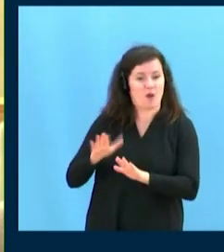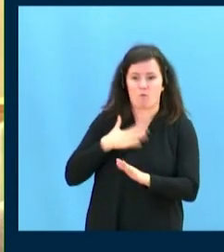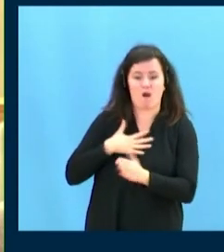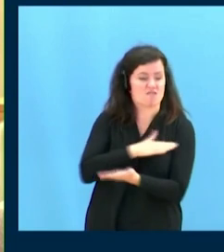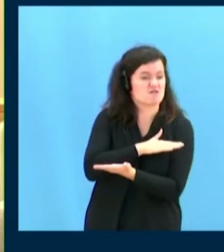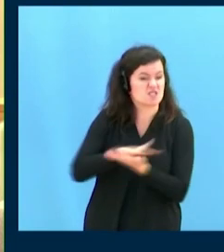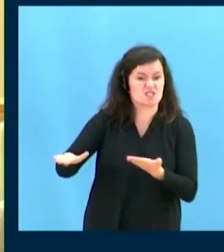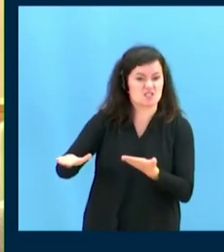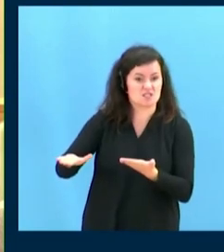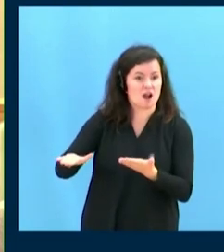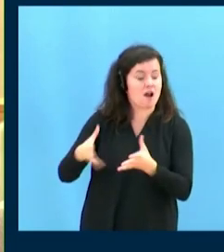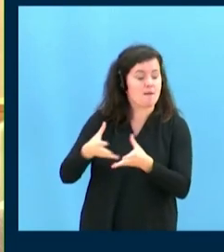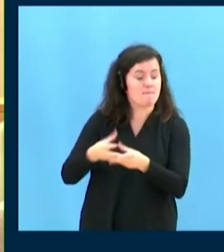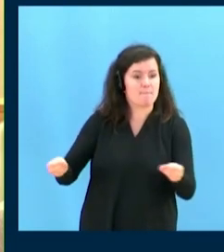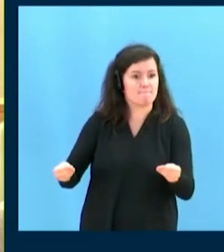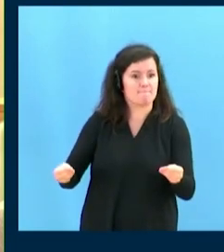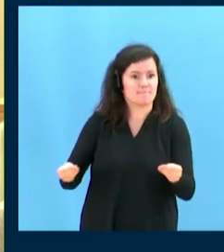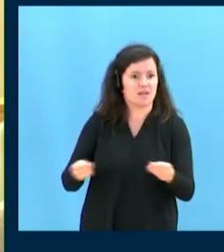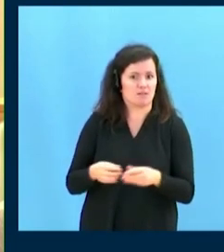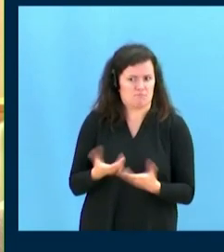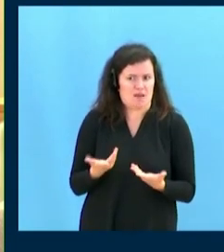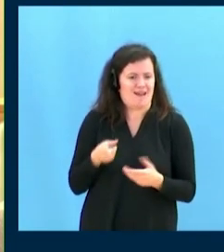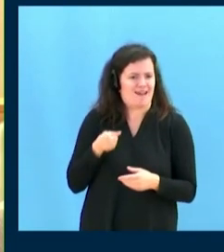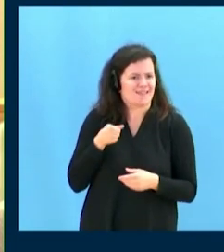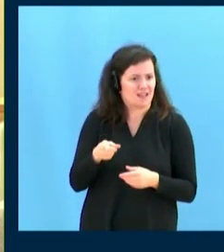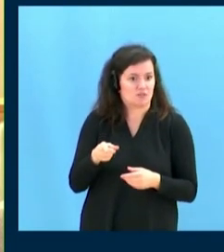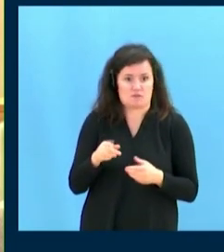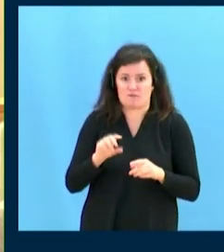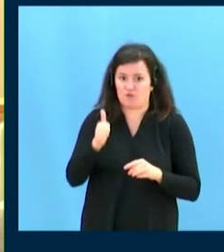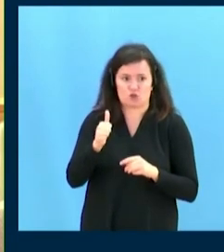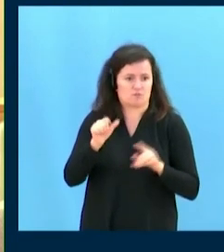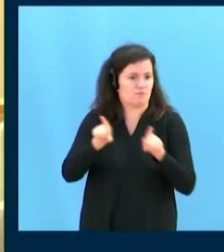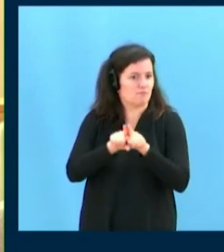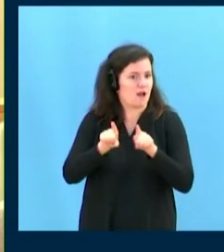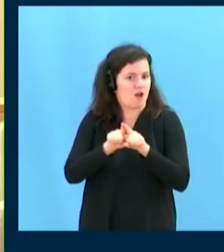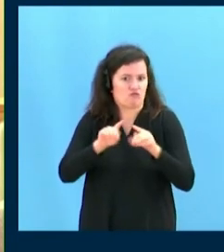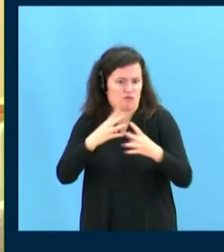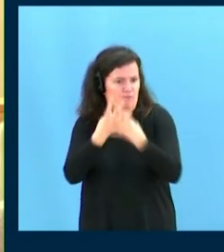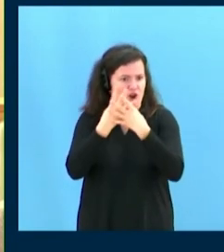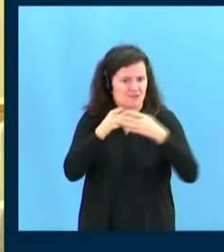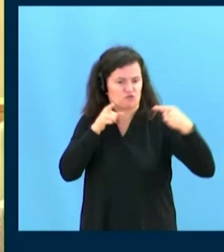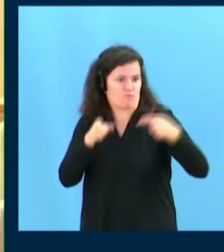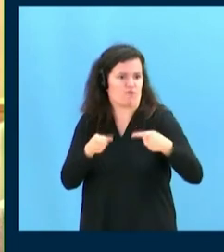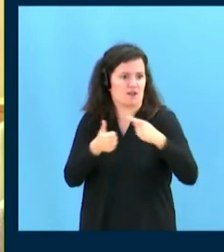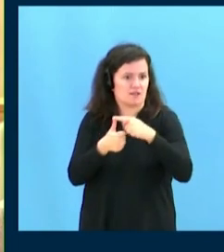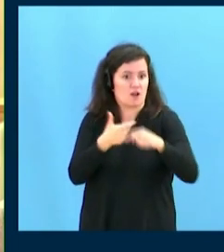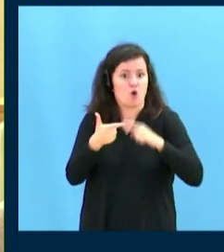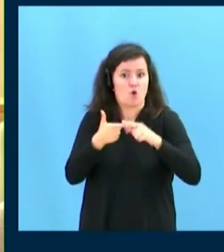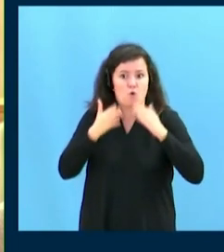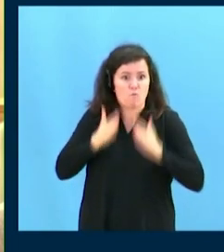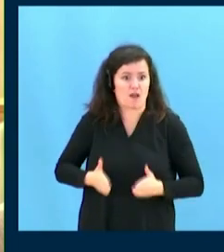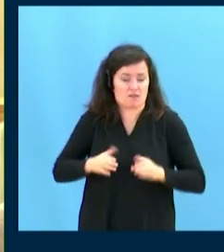intimidation or reprisals, but also crimes against humanity. And I am able to show and demonstrate this.